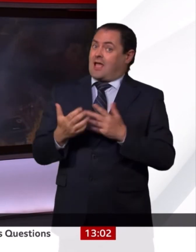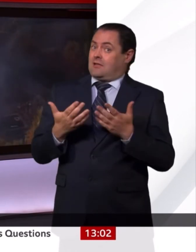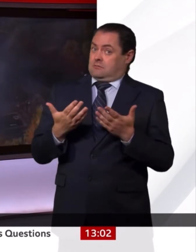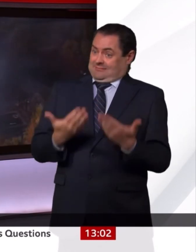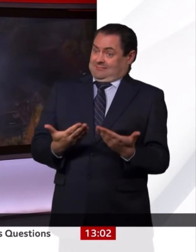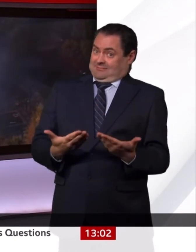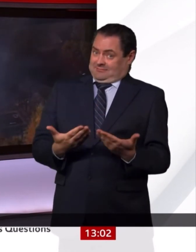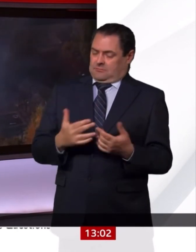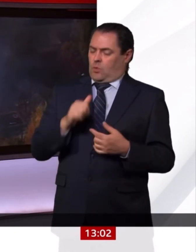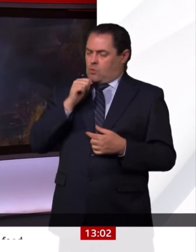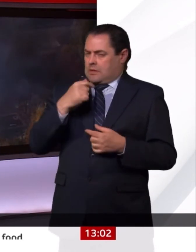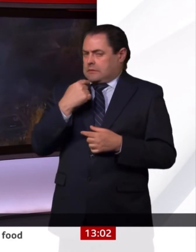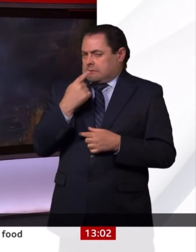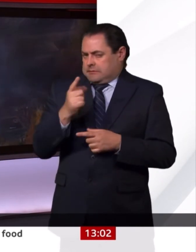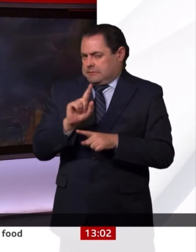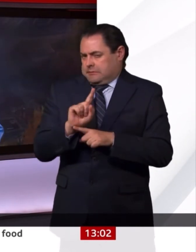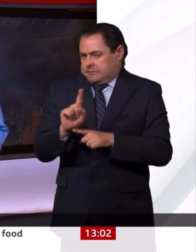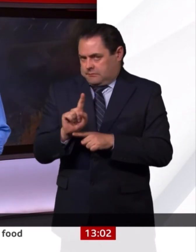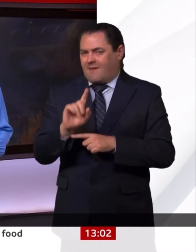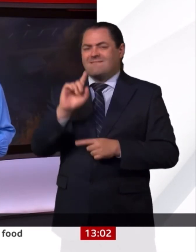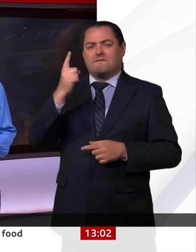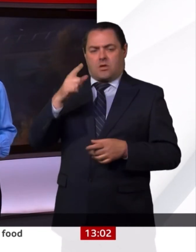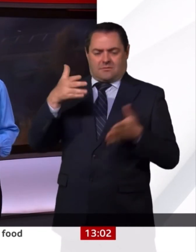a few minutes' time. First, our correspondent Tim Muffet.